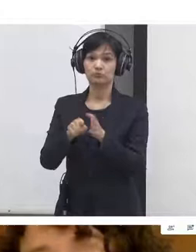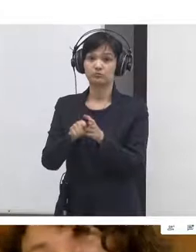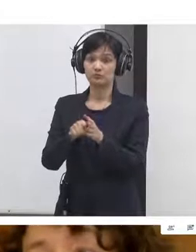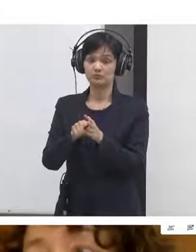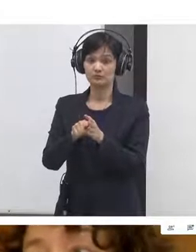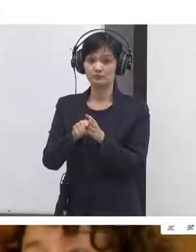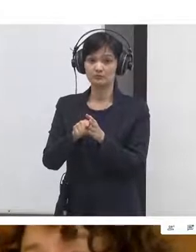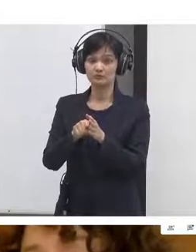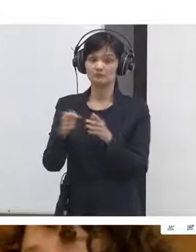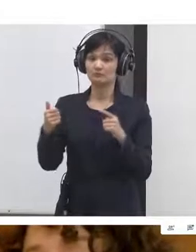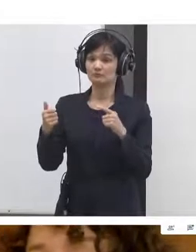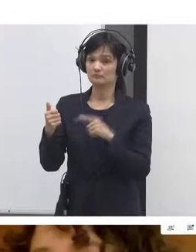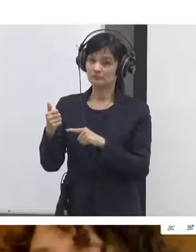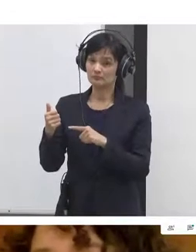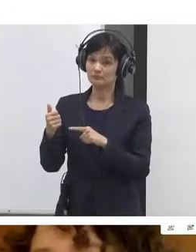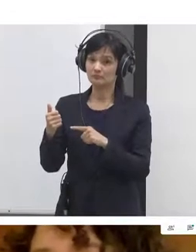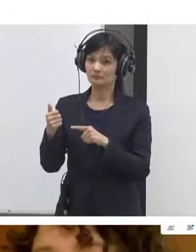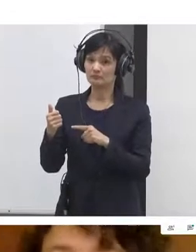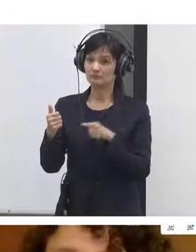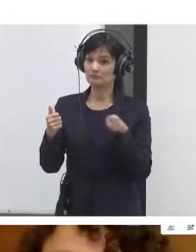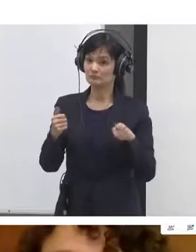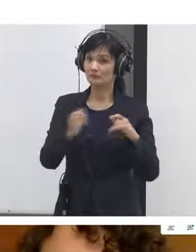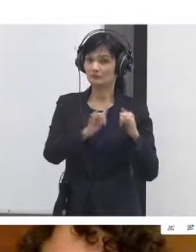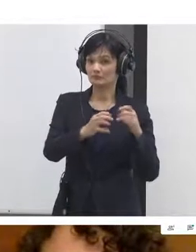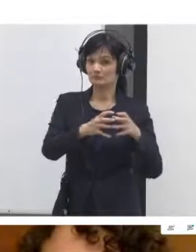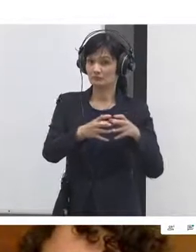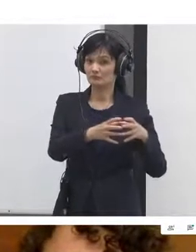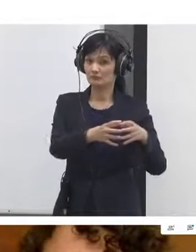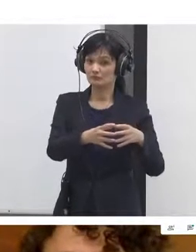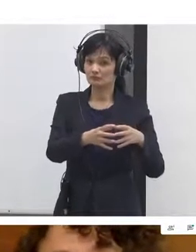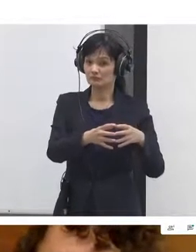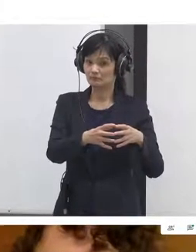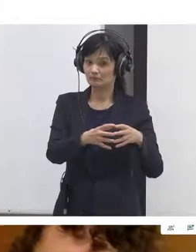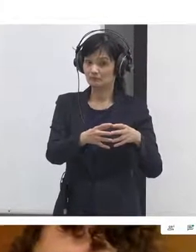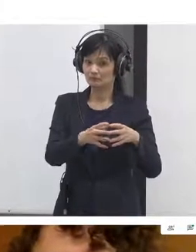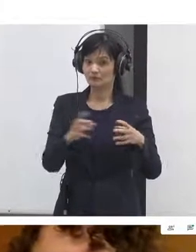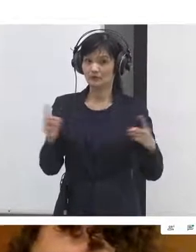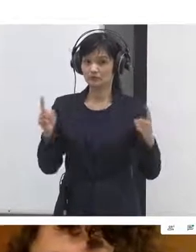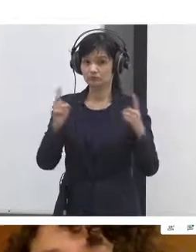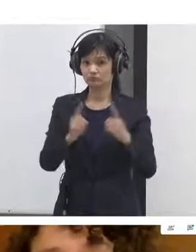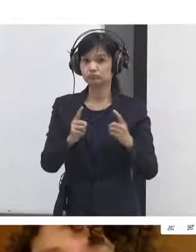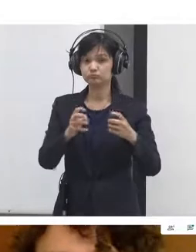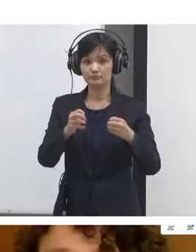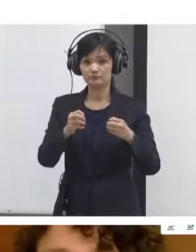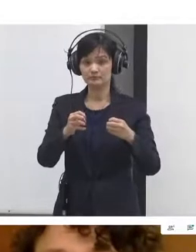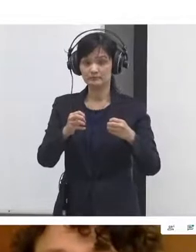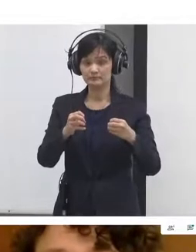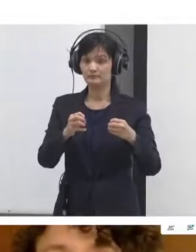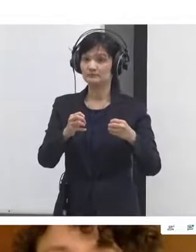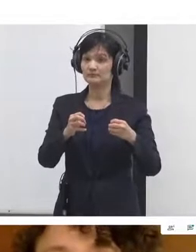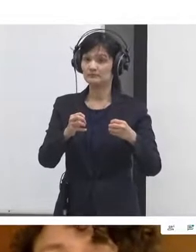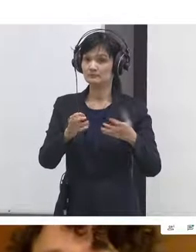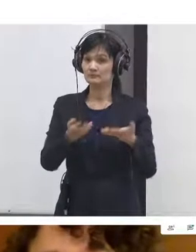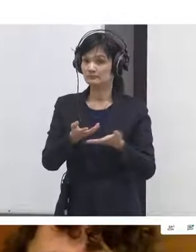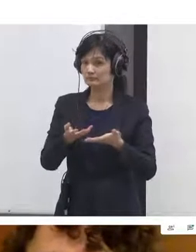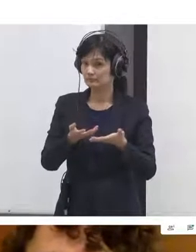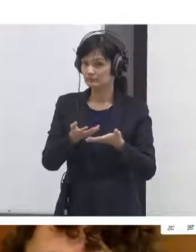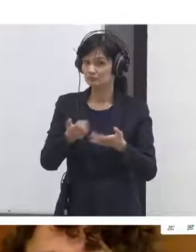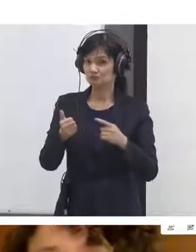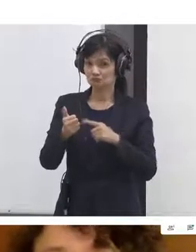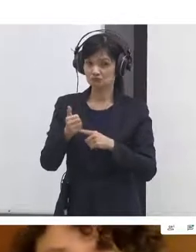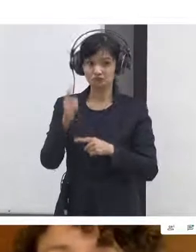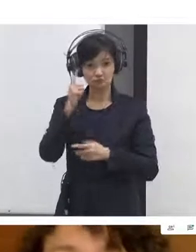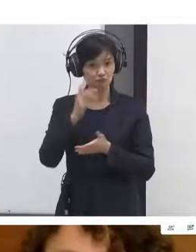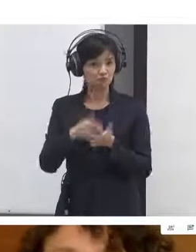manner are building their own means of producing the kind of public that they want to